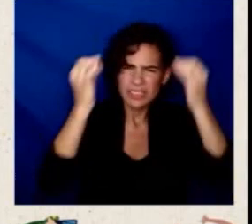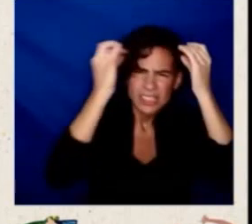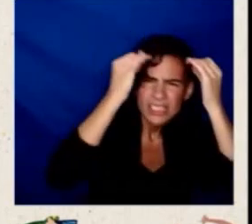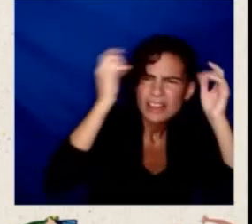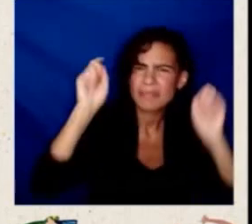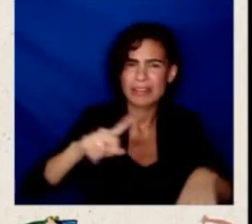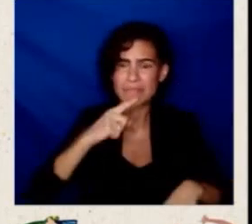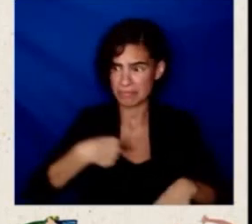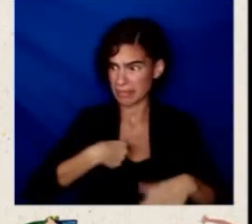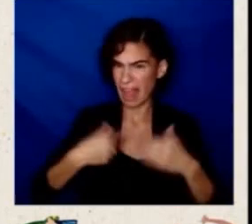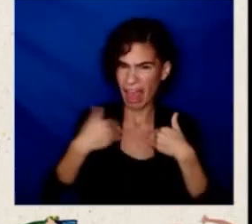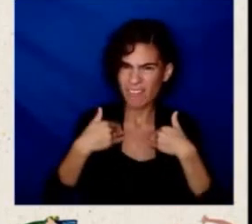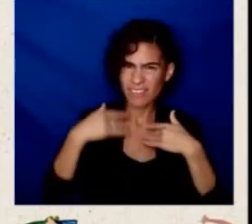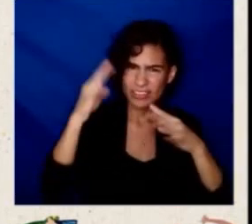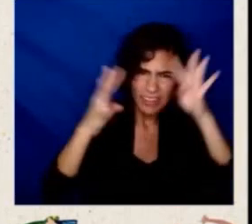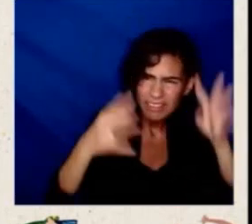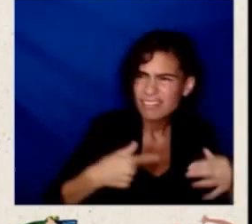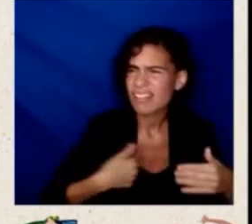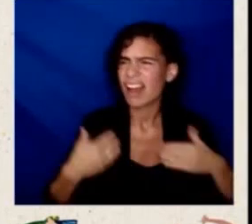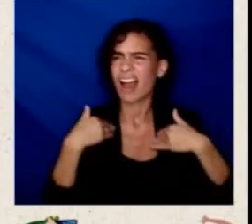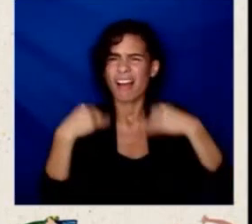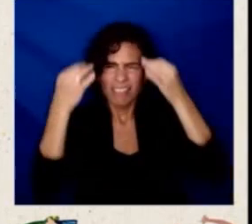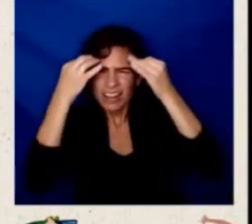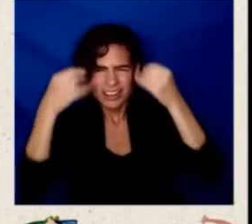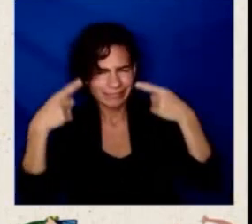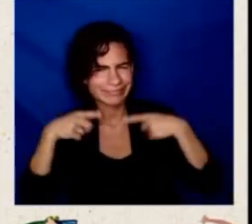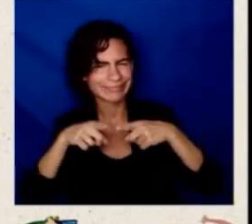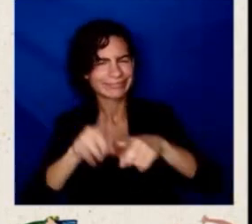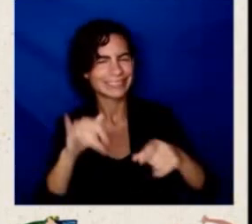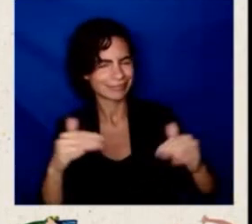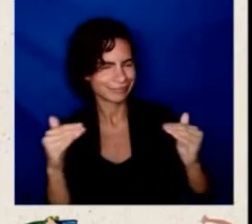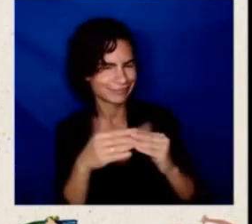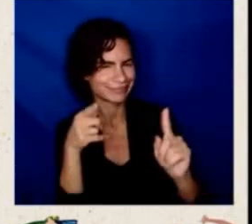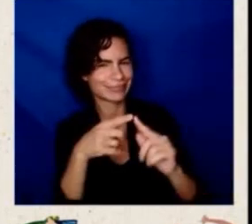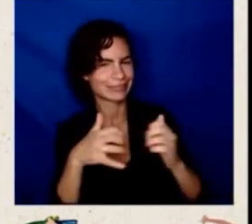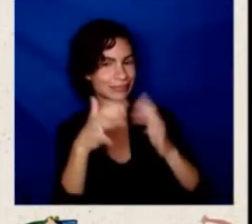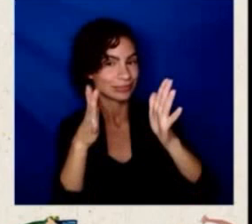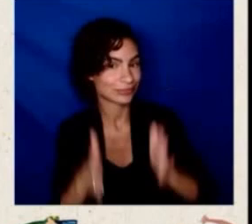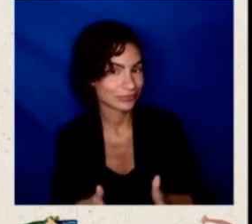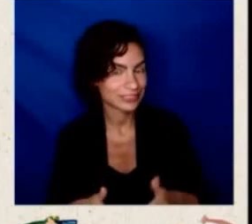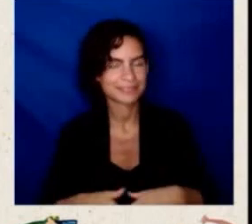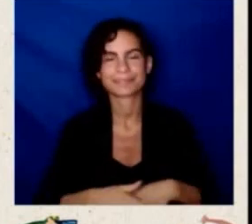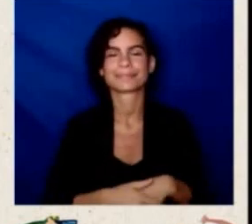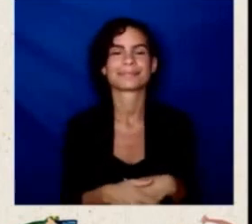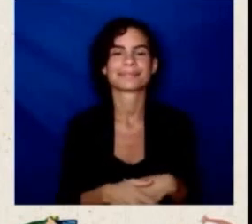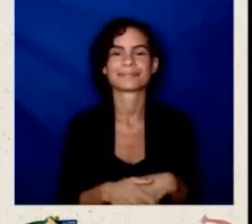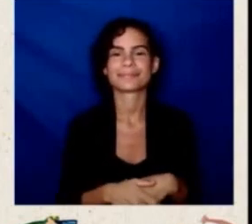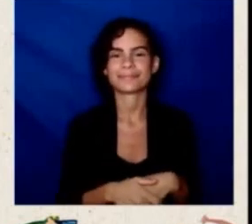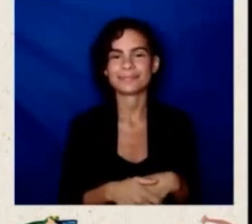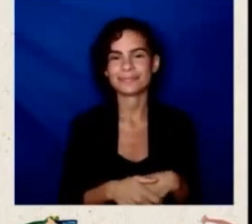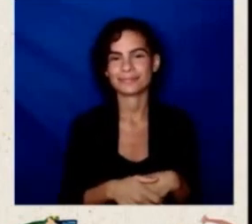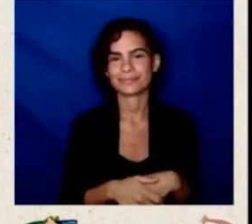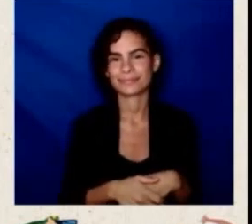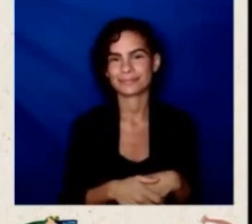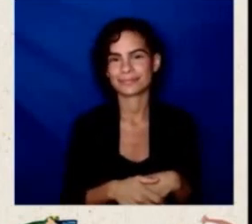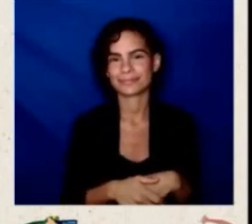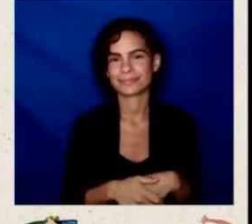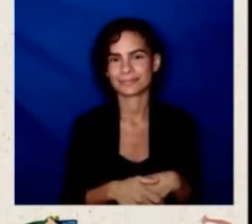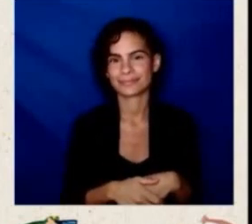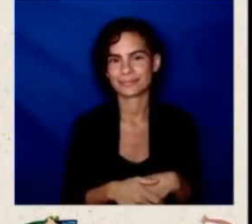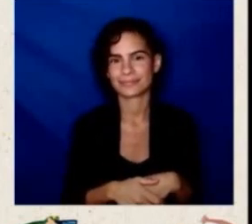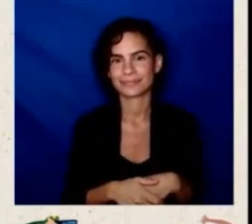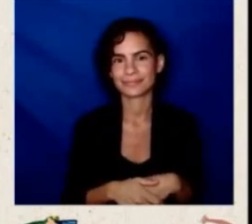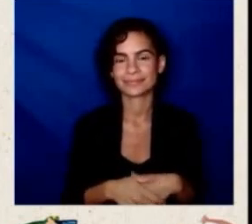you. What I want to do next is now turn to our audience, our virtual audience here. First, we have a question for